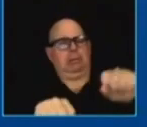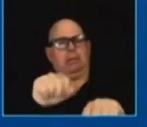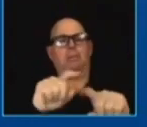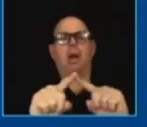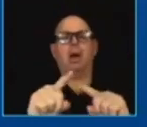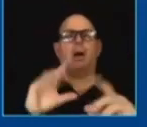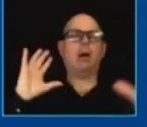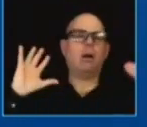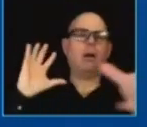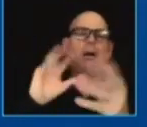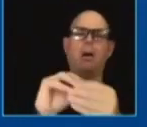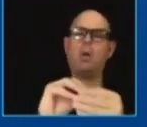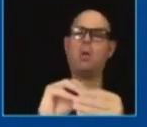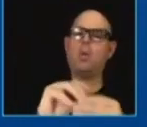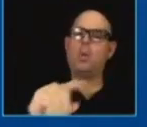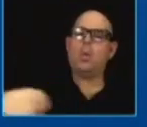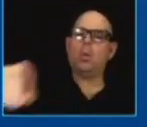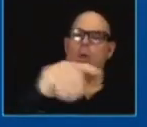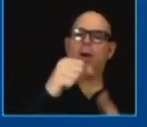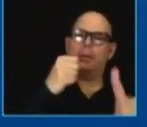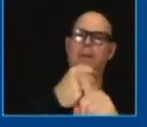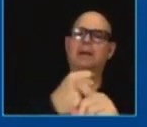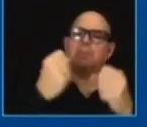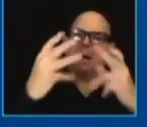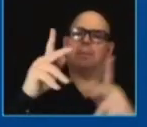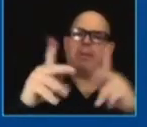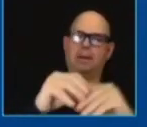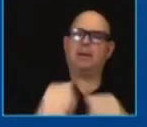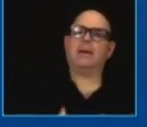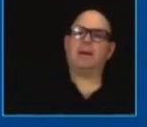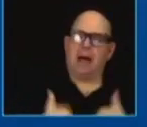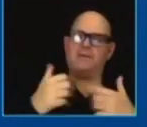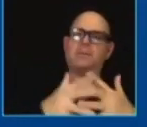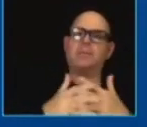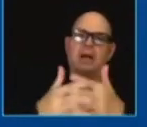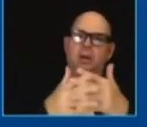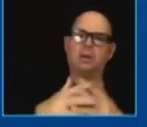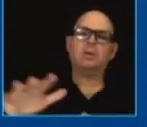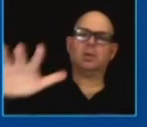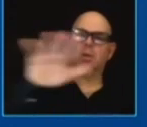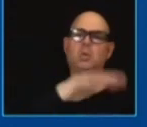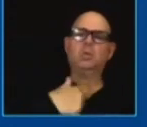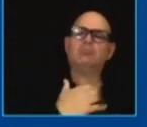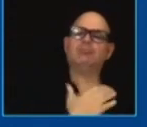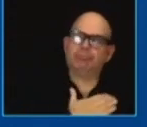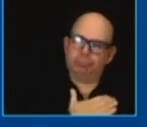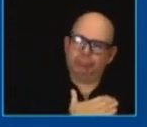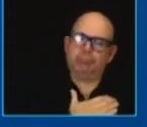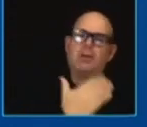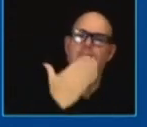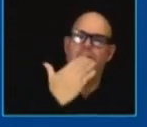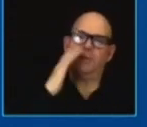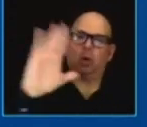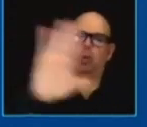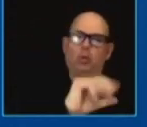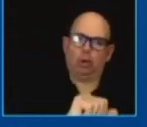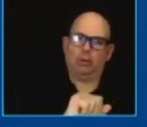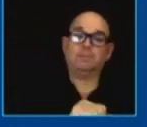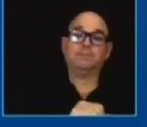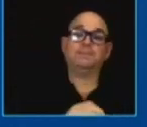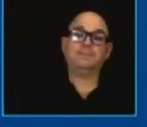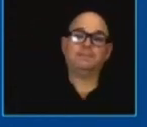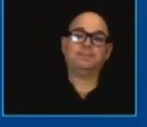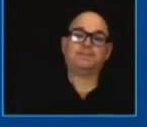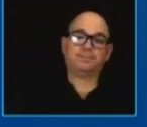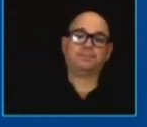country you know i'll conclude with this i've been saying this when i was and i know it